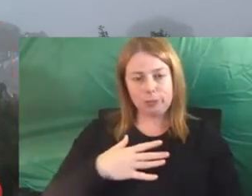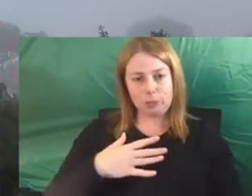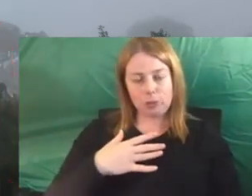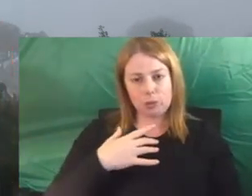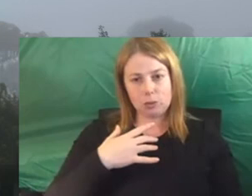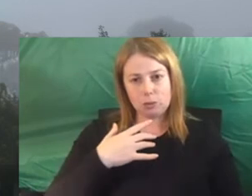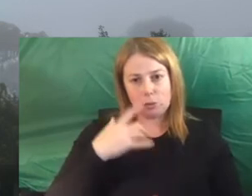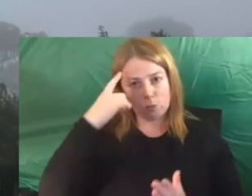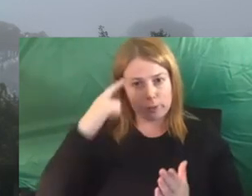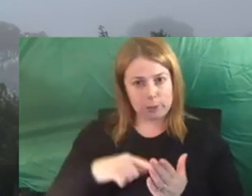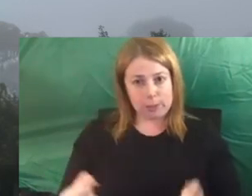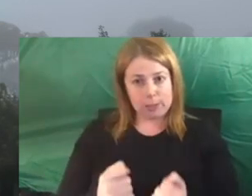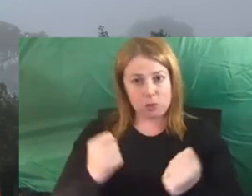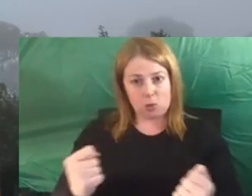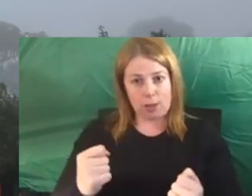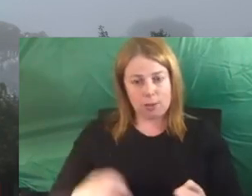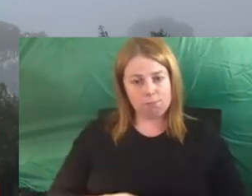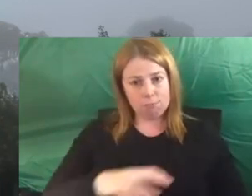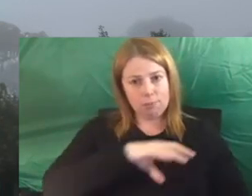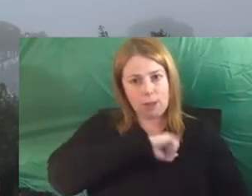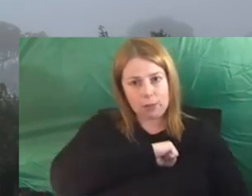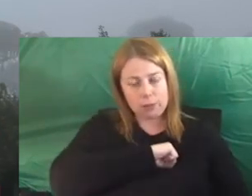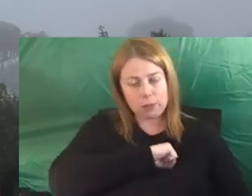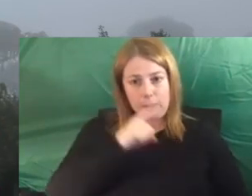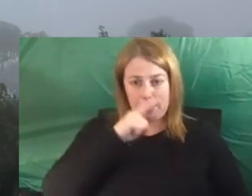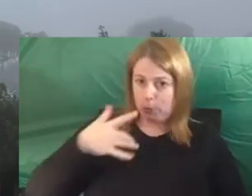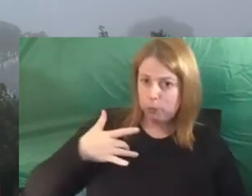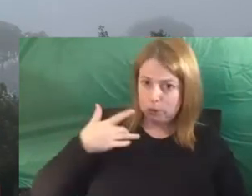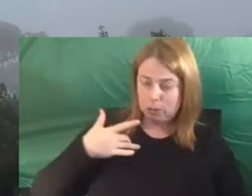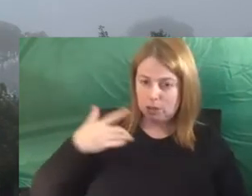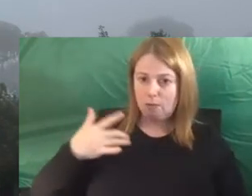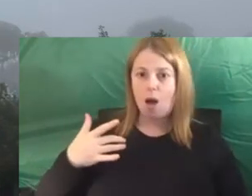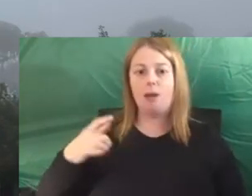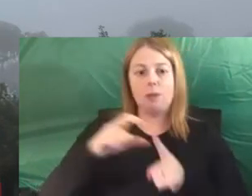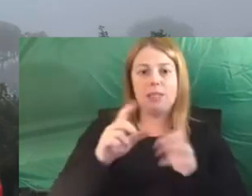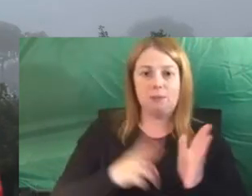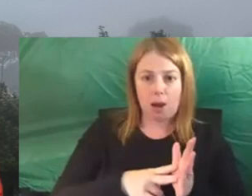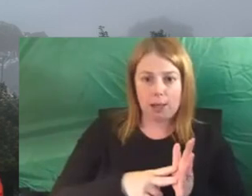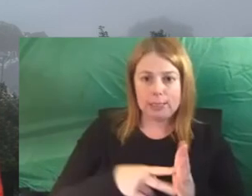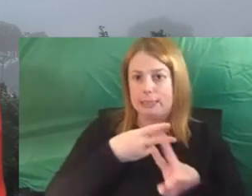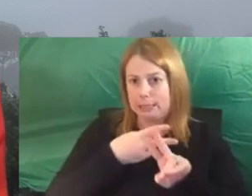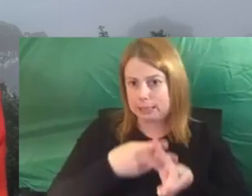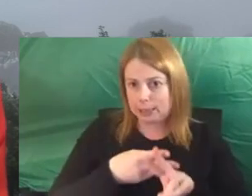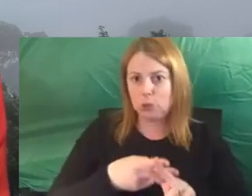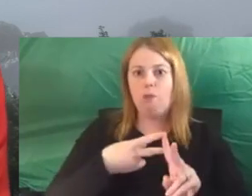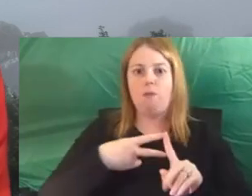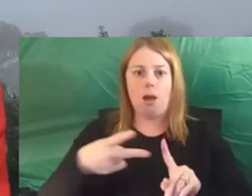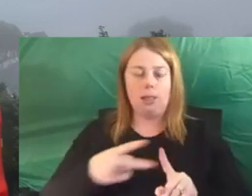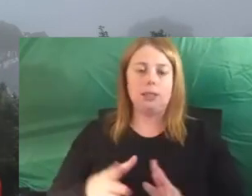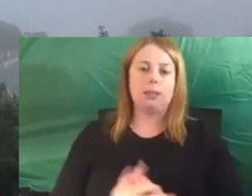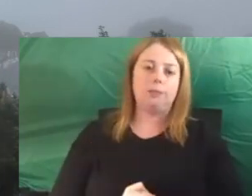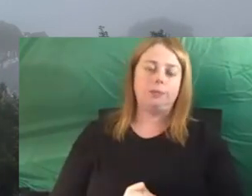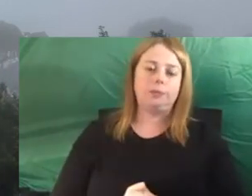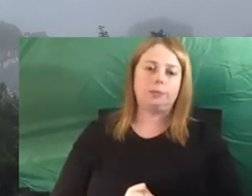courage of survivors of domestic and family violence and sexual violence. And I also hold in my